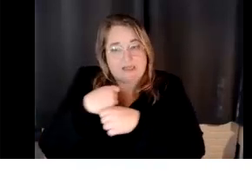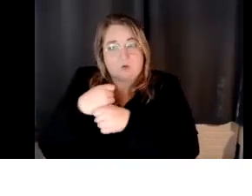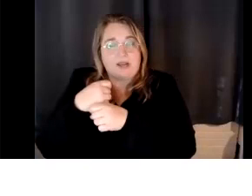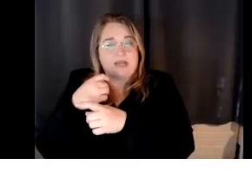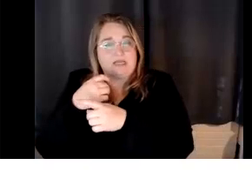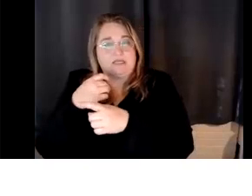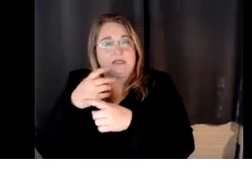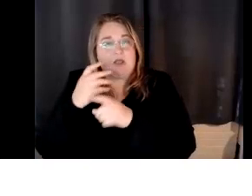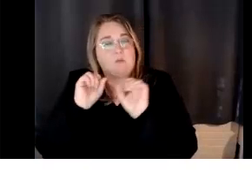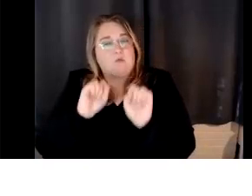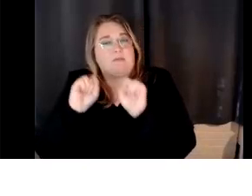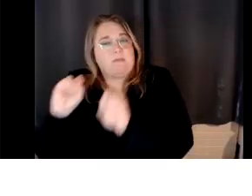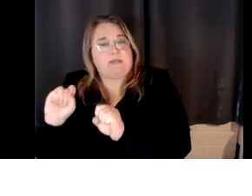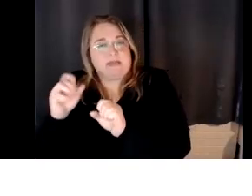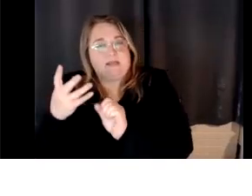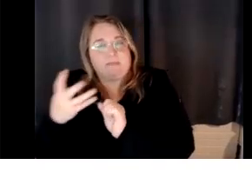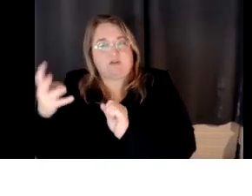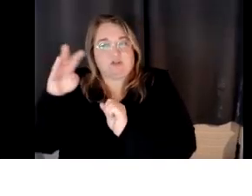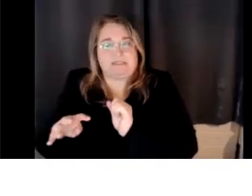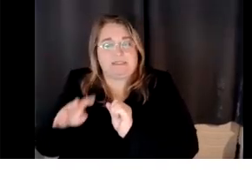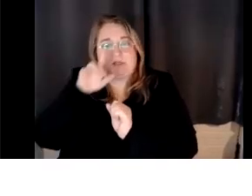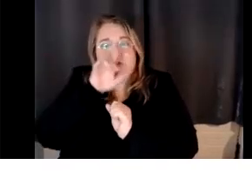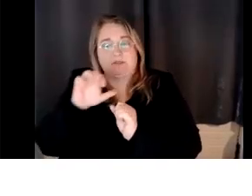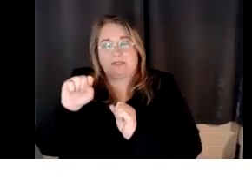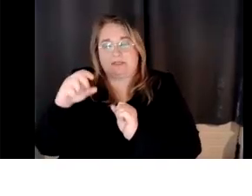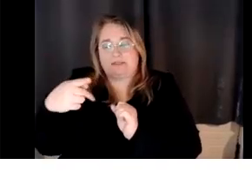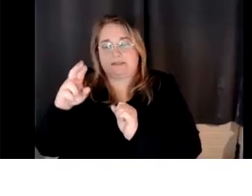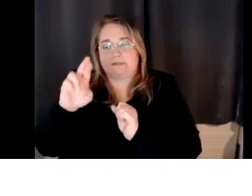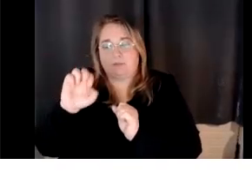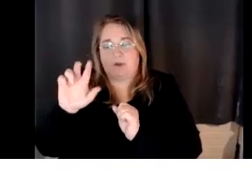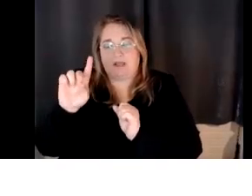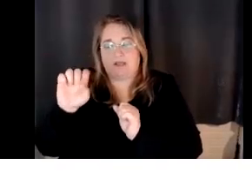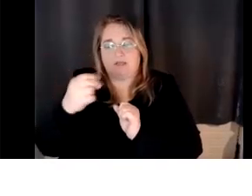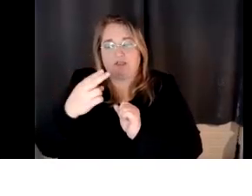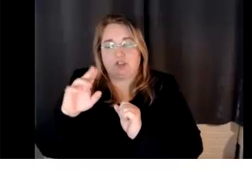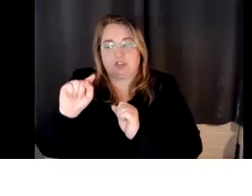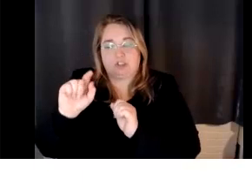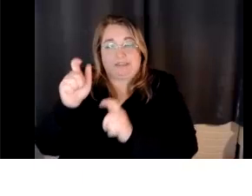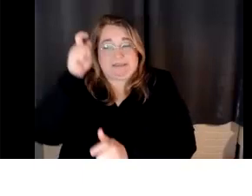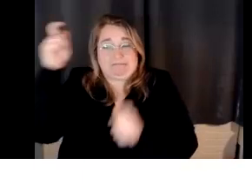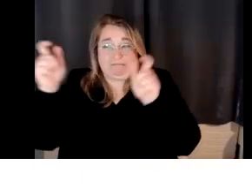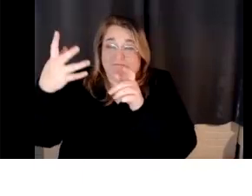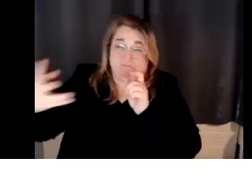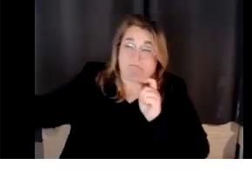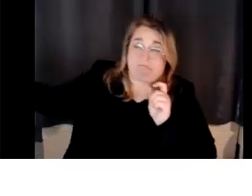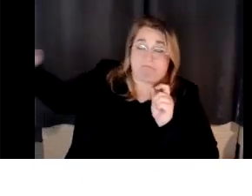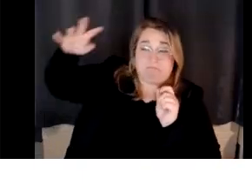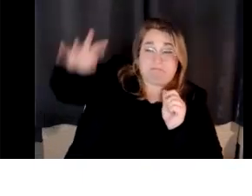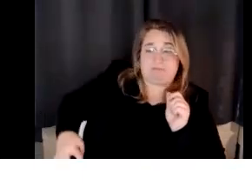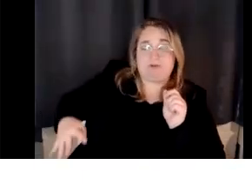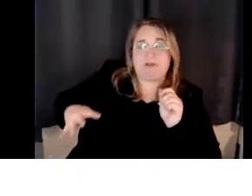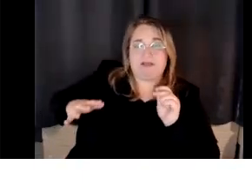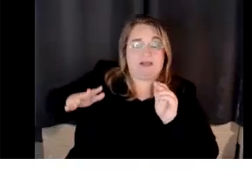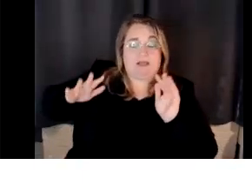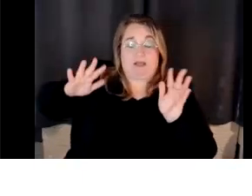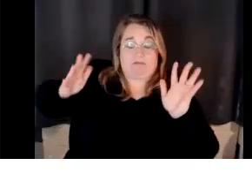spreadsheets. How do you manage all these huge spreadsheets? Uh, it became unmanageable. Large language models have